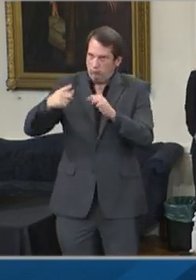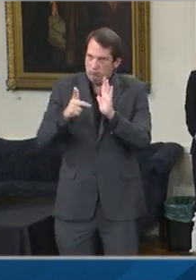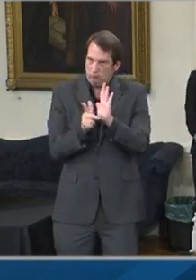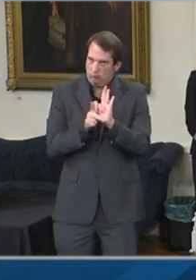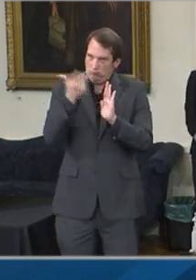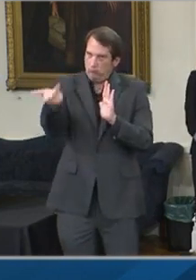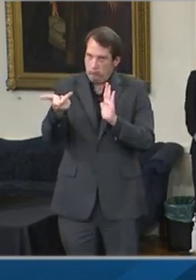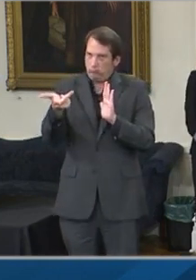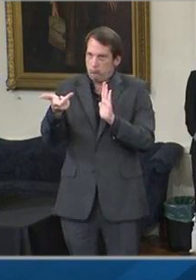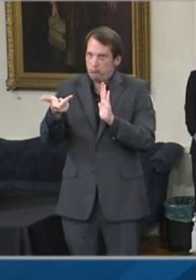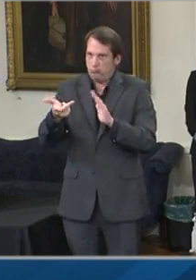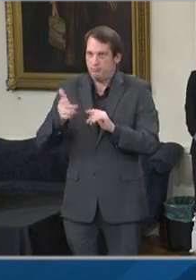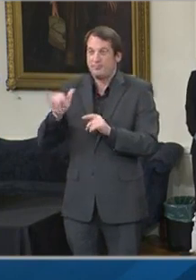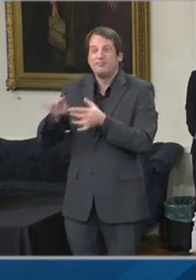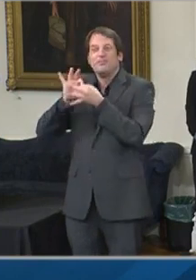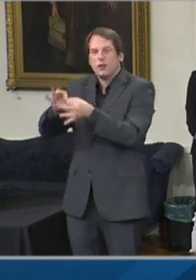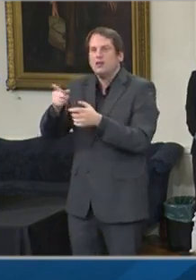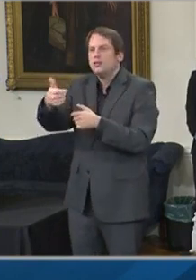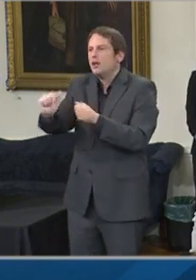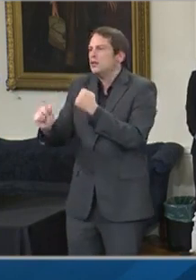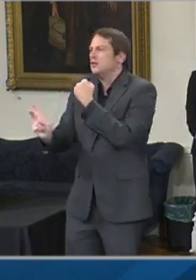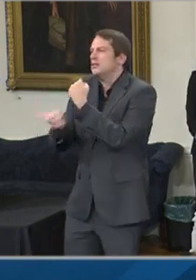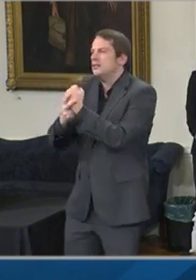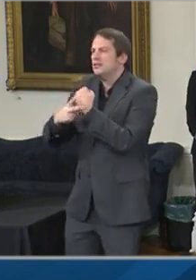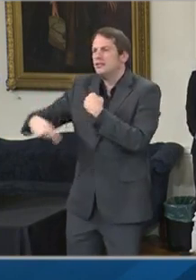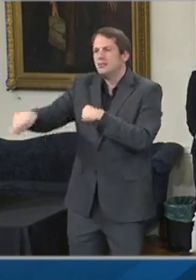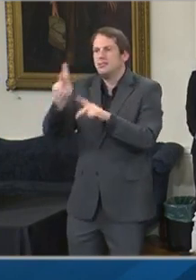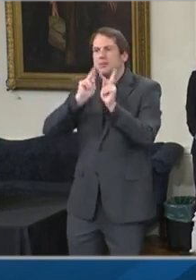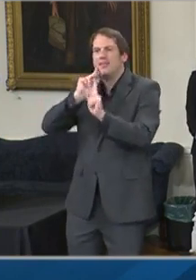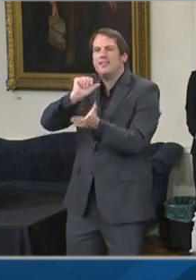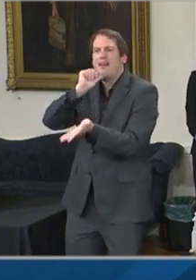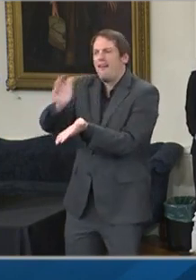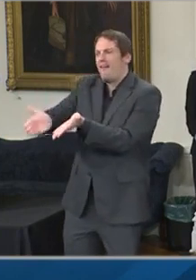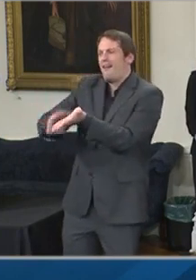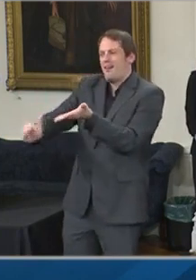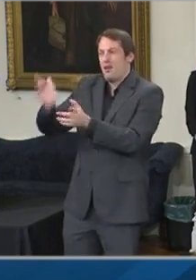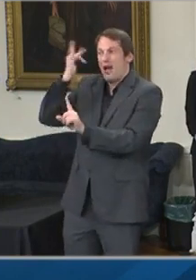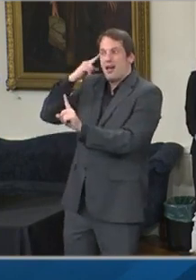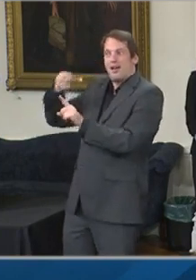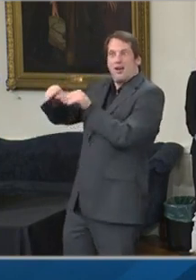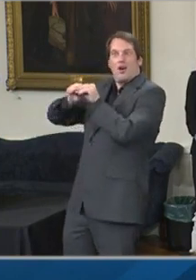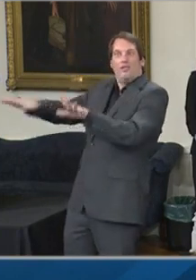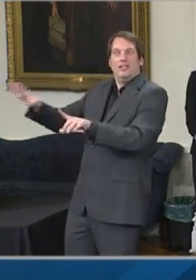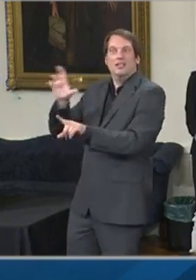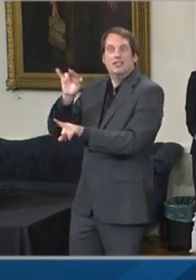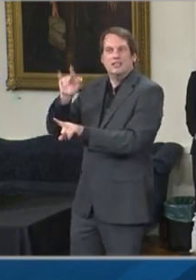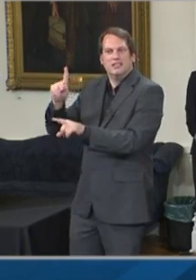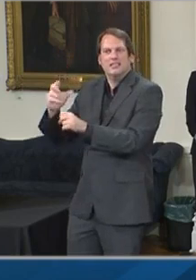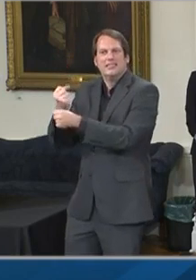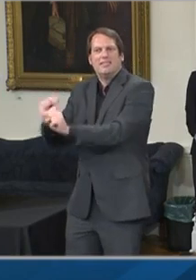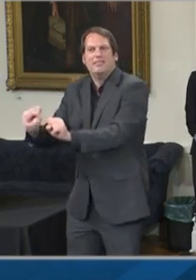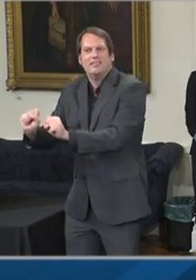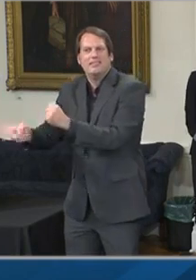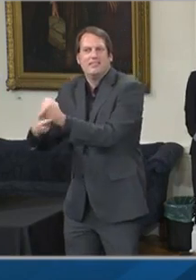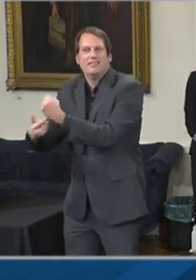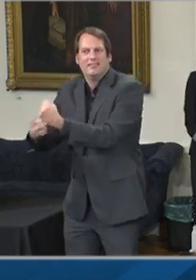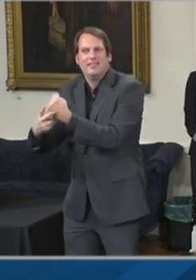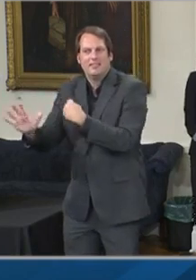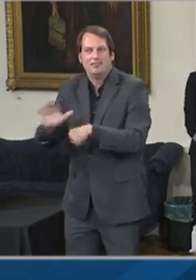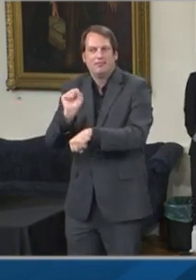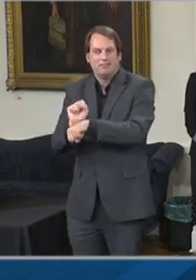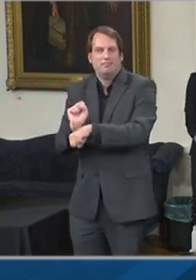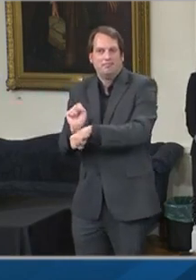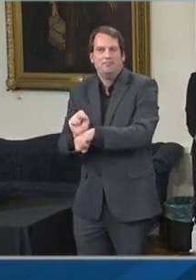fund to assist additional small businesses in retaining their employees. This successful